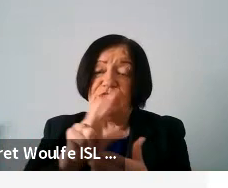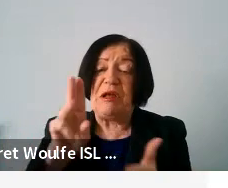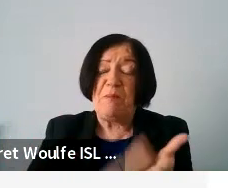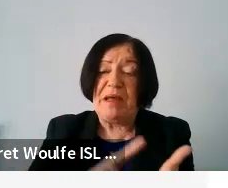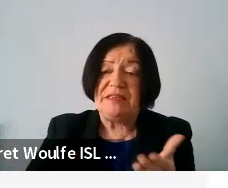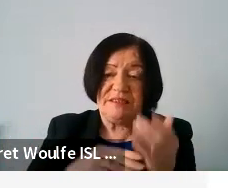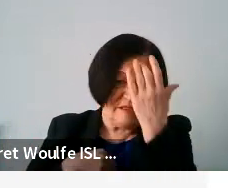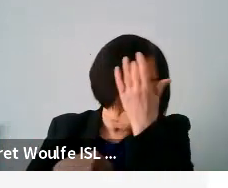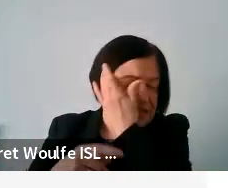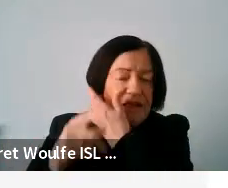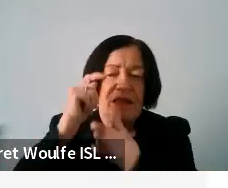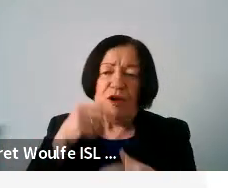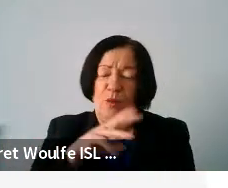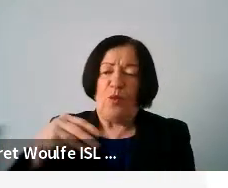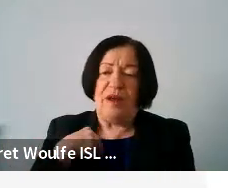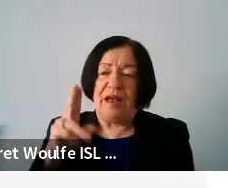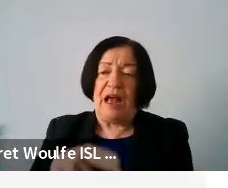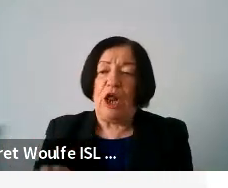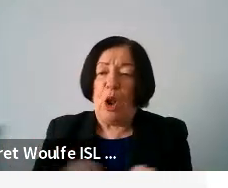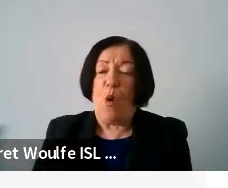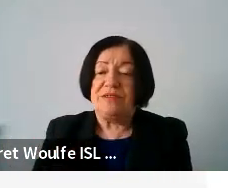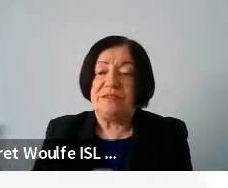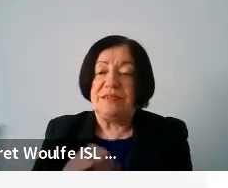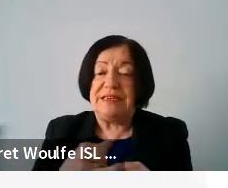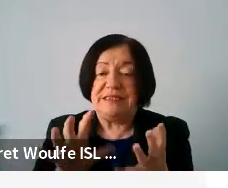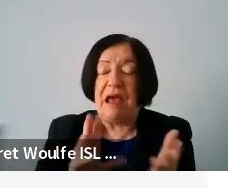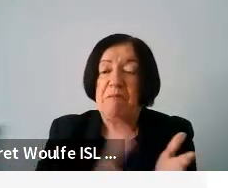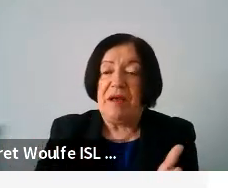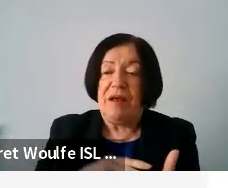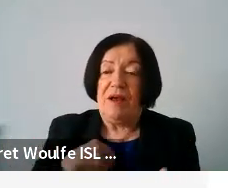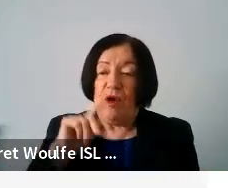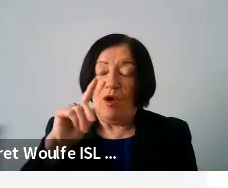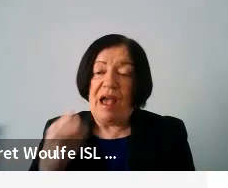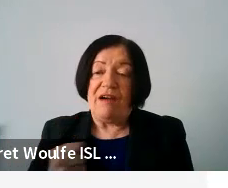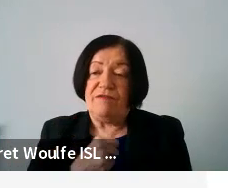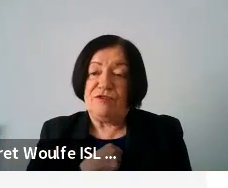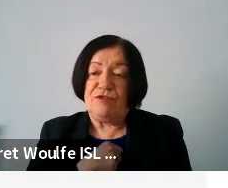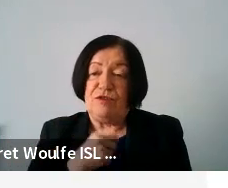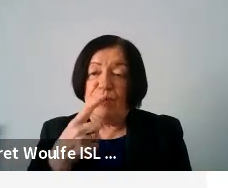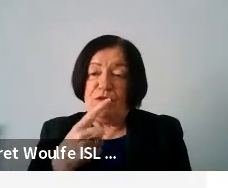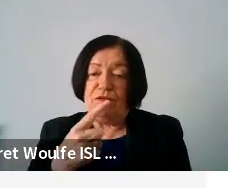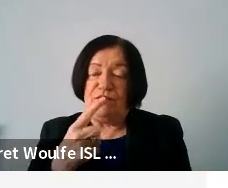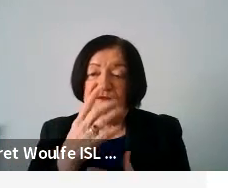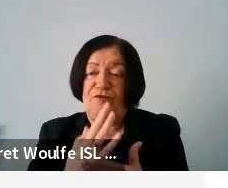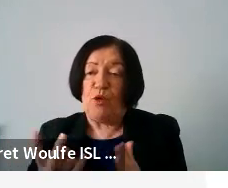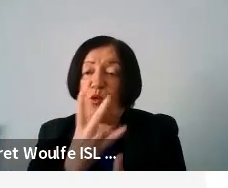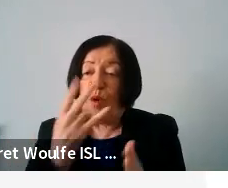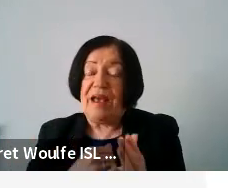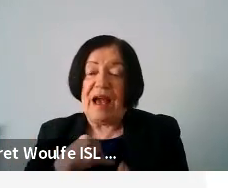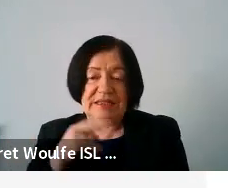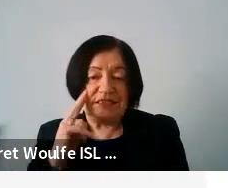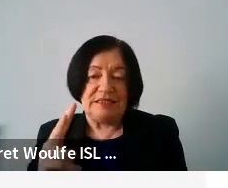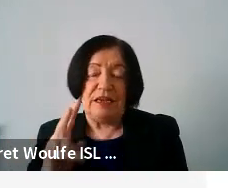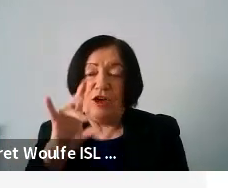but I think we can close it like in 10, because we only have two open questions. questions. Yes, see